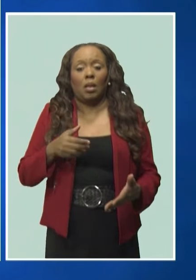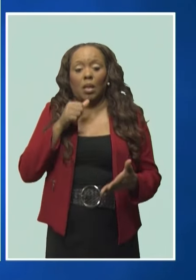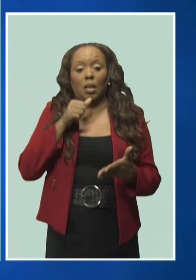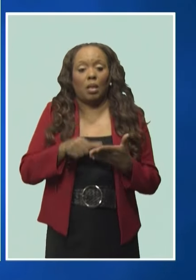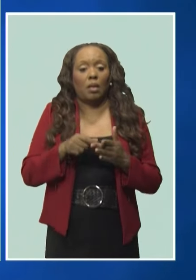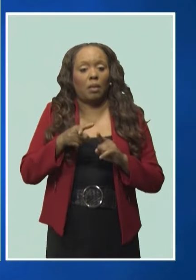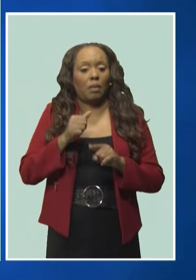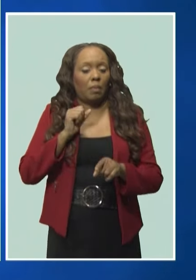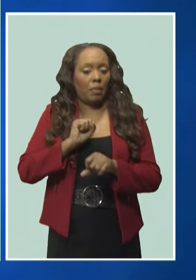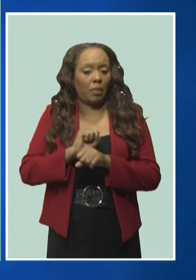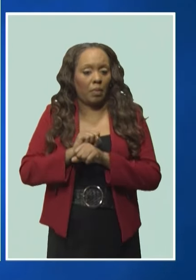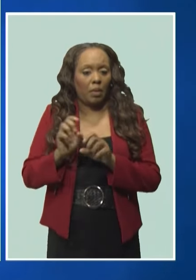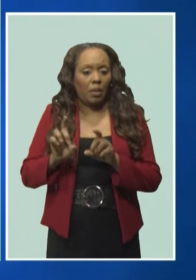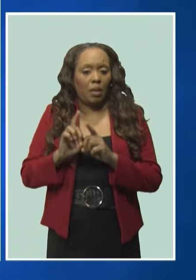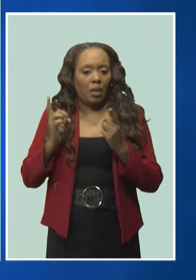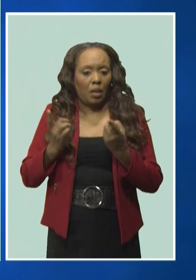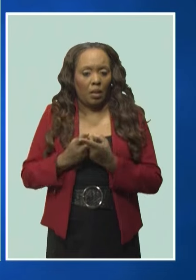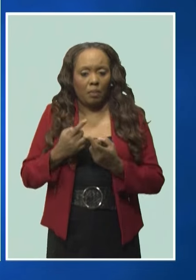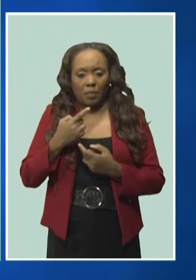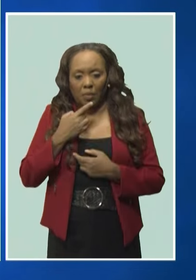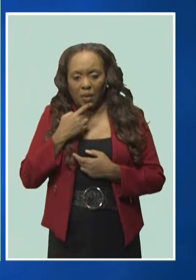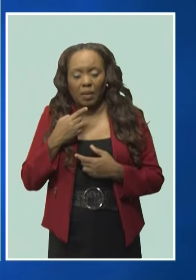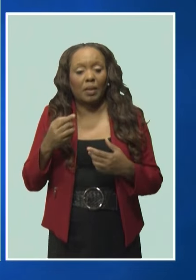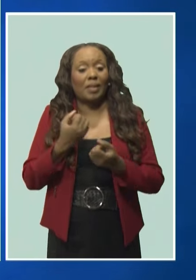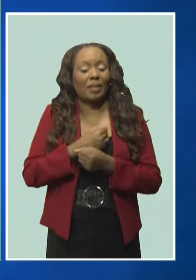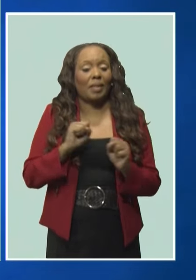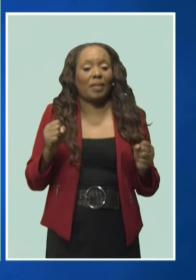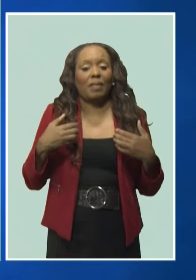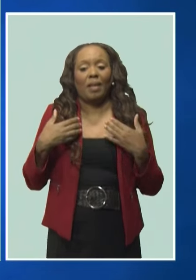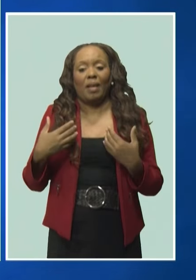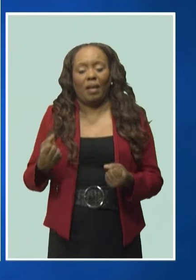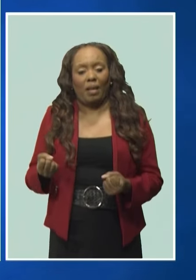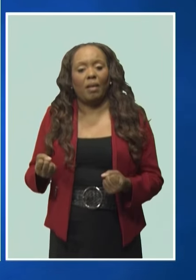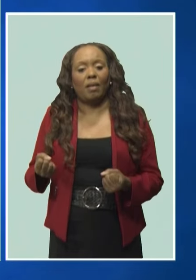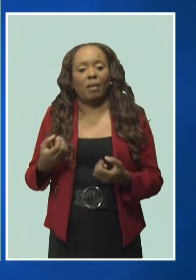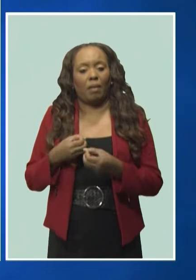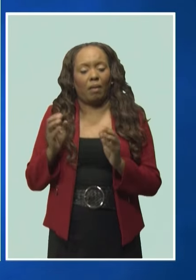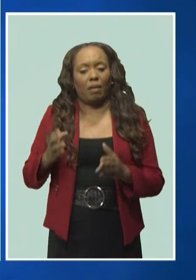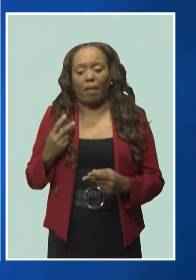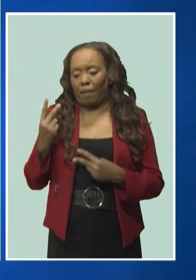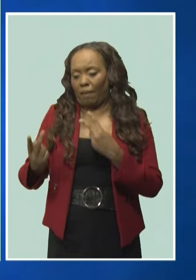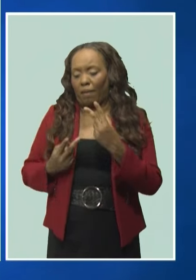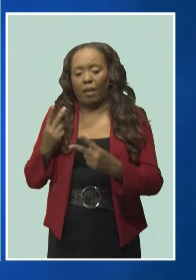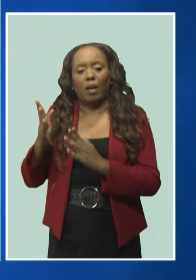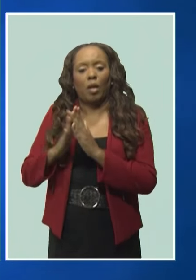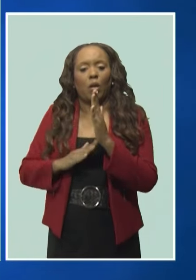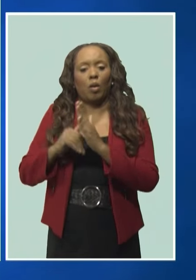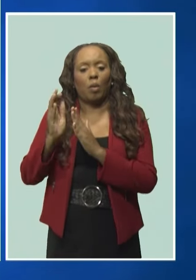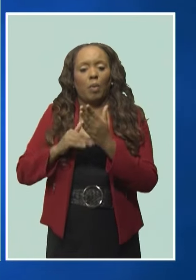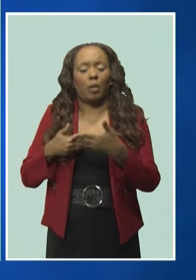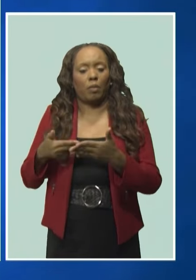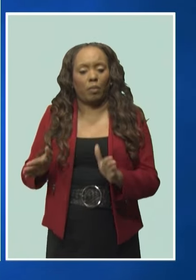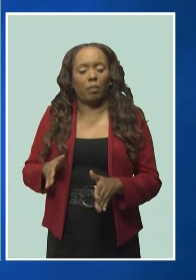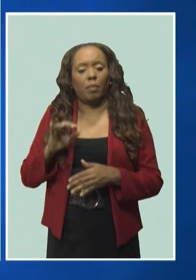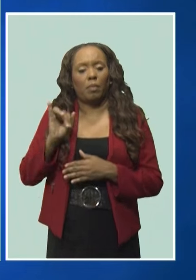Labor Department says a safety and health officer visited the paint room at the business in question on January 9, 2023,